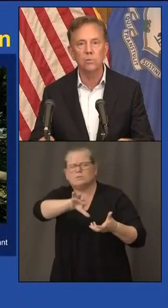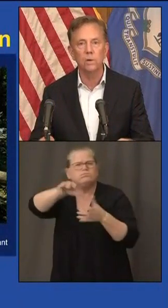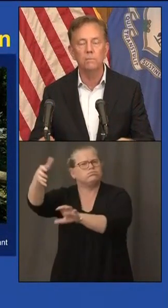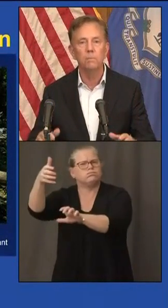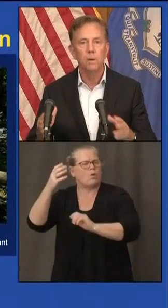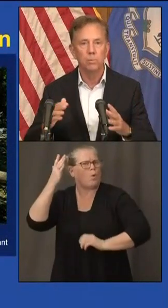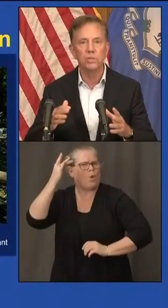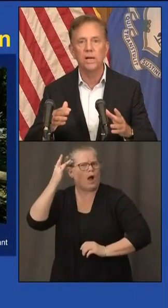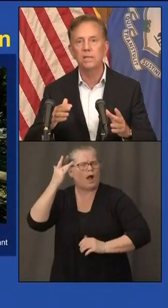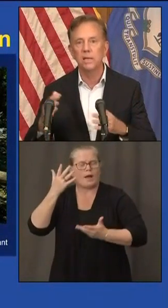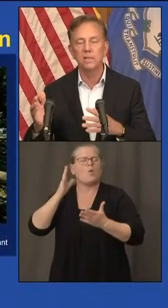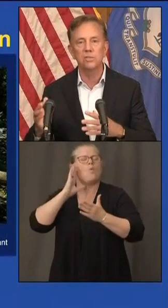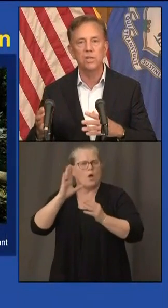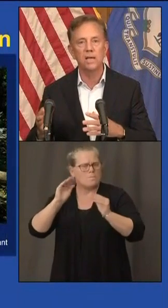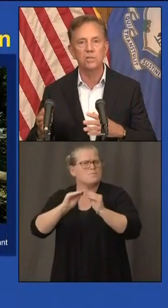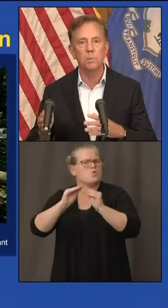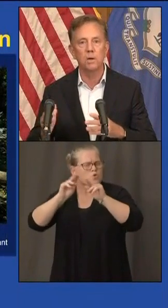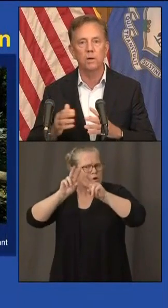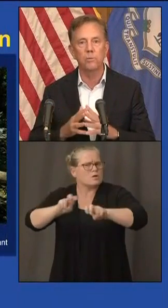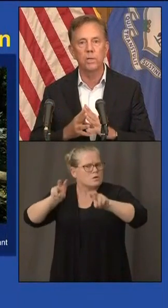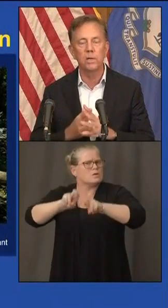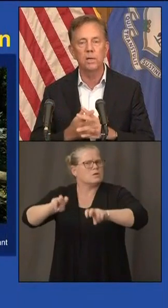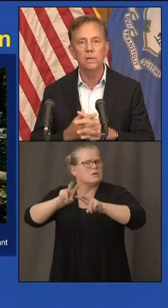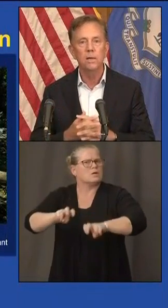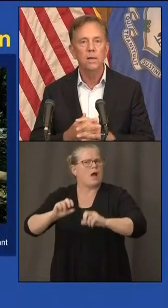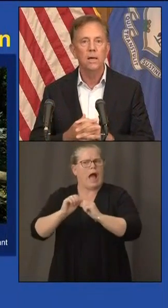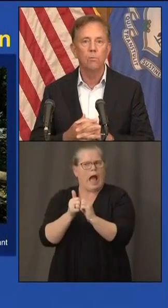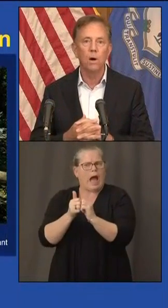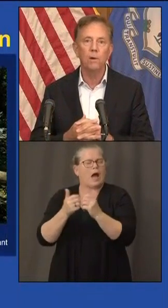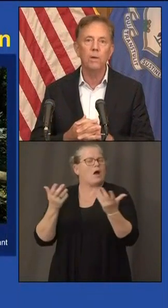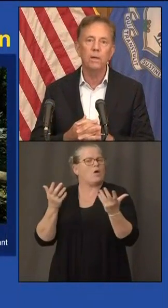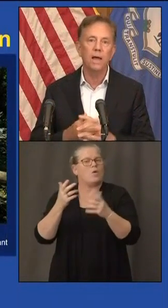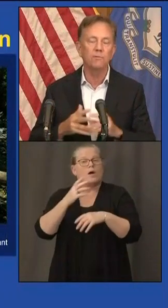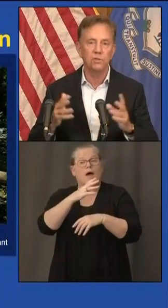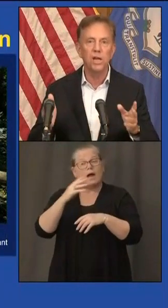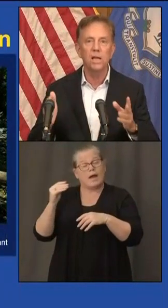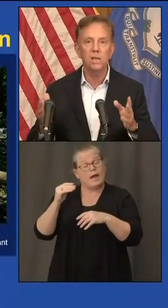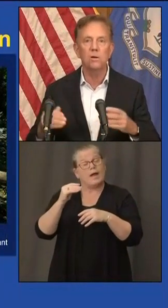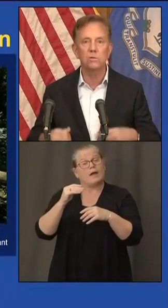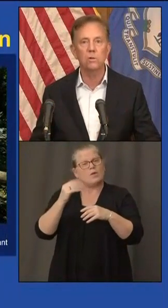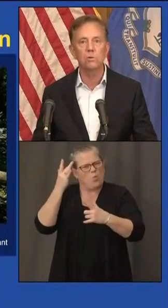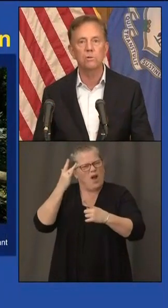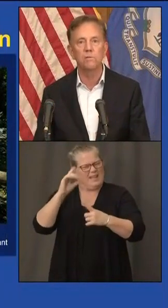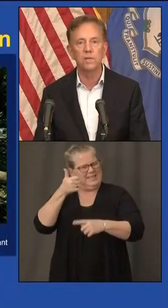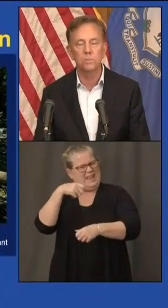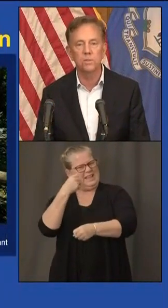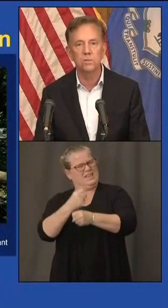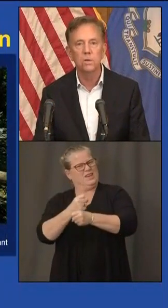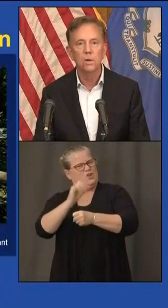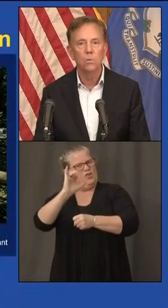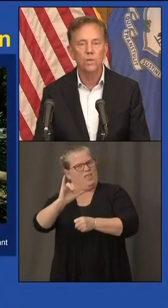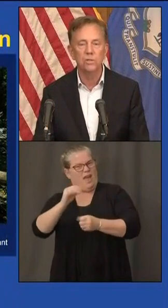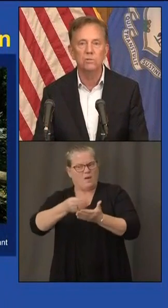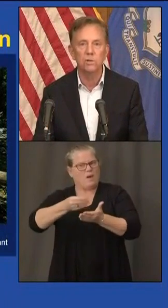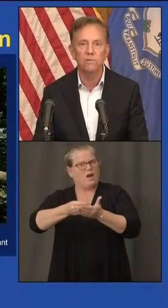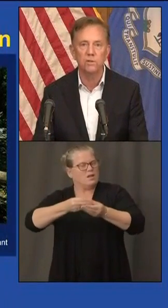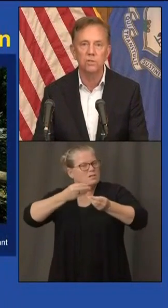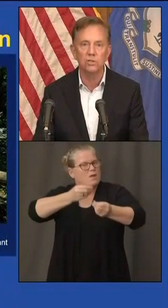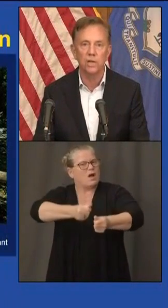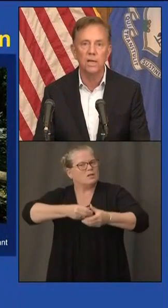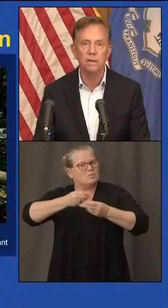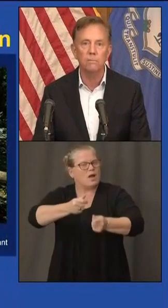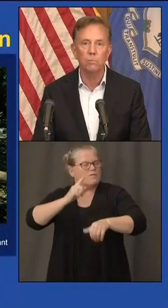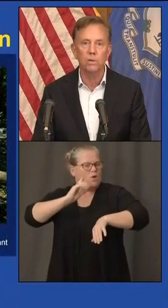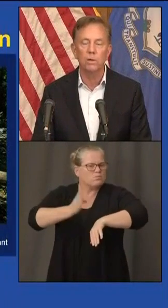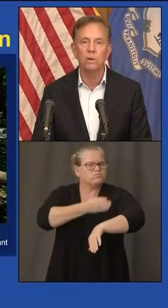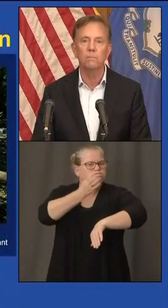electric grid protecting it the status monitoring we need and why we after 10 years of those investments we still suffered